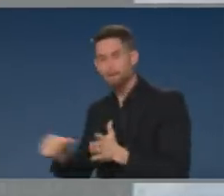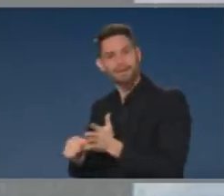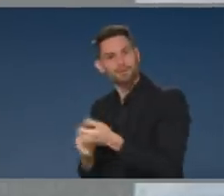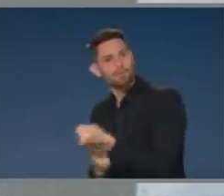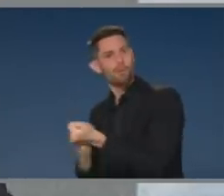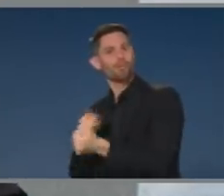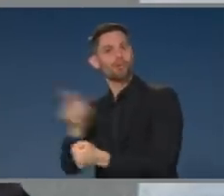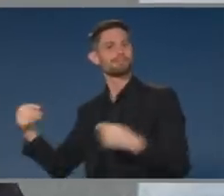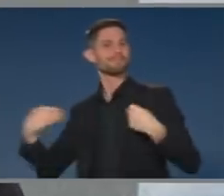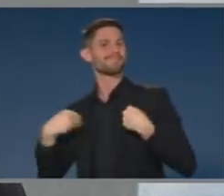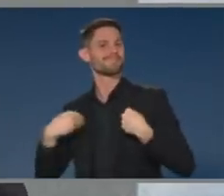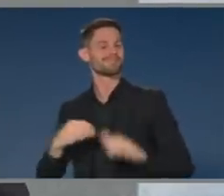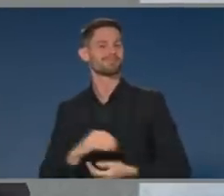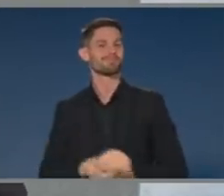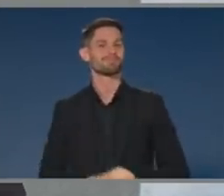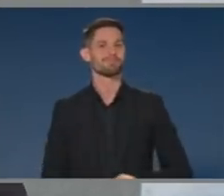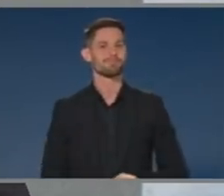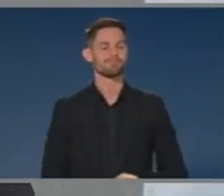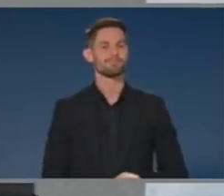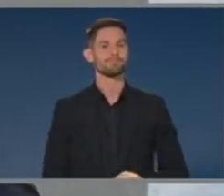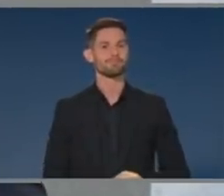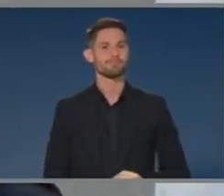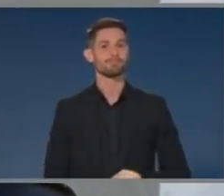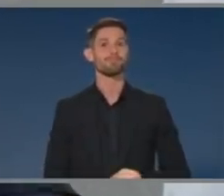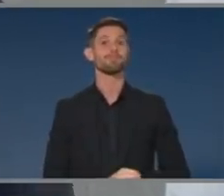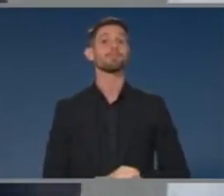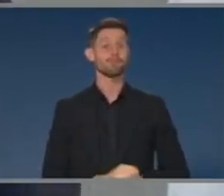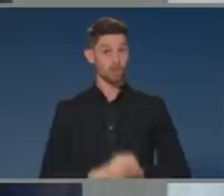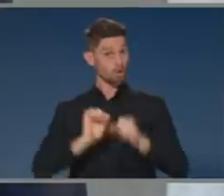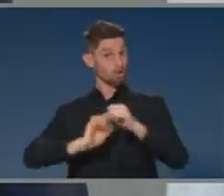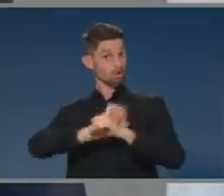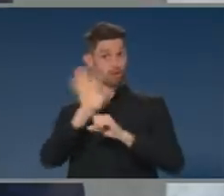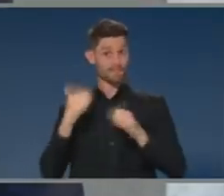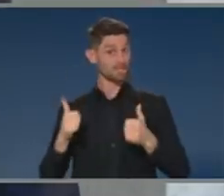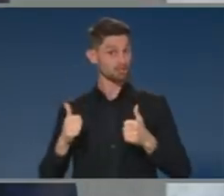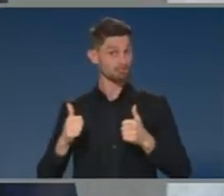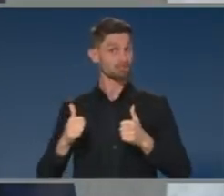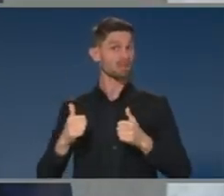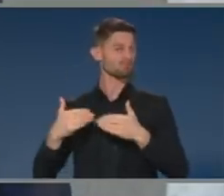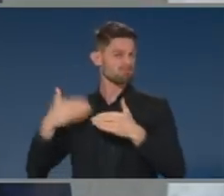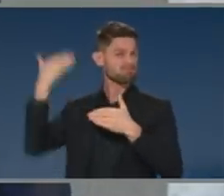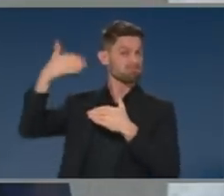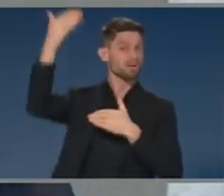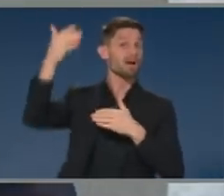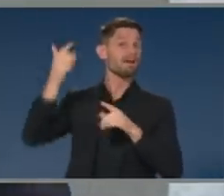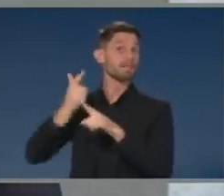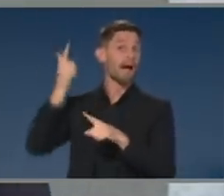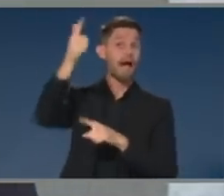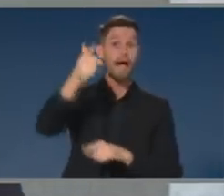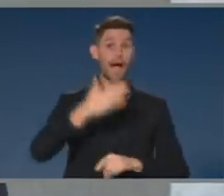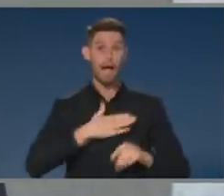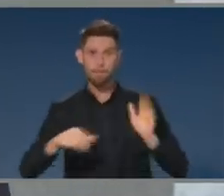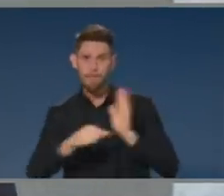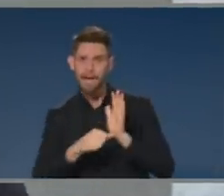On the other side, of course, our economy will look very different, we're advised today. And so it's very important the National Cabinet